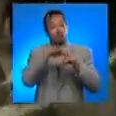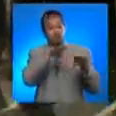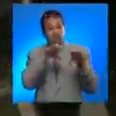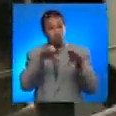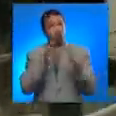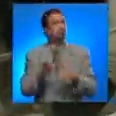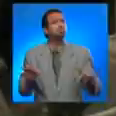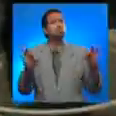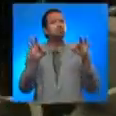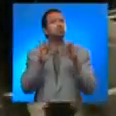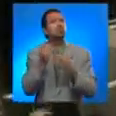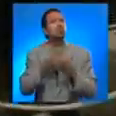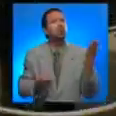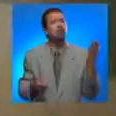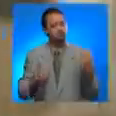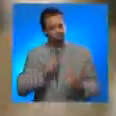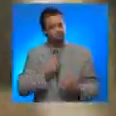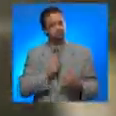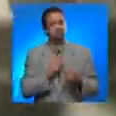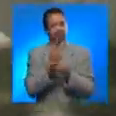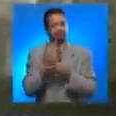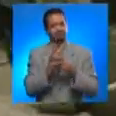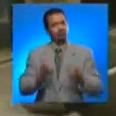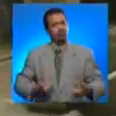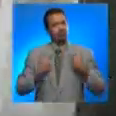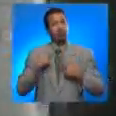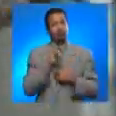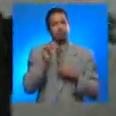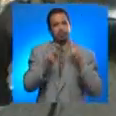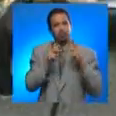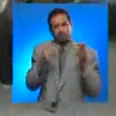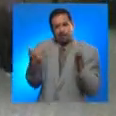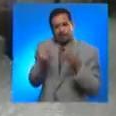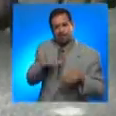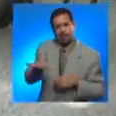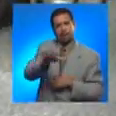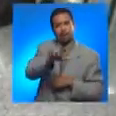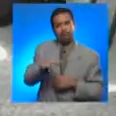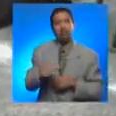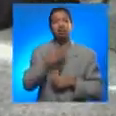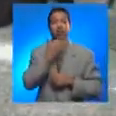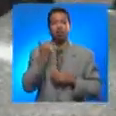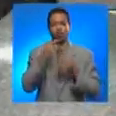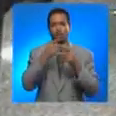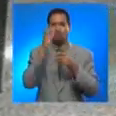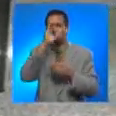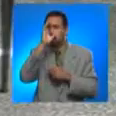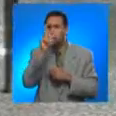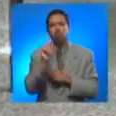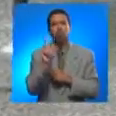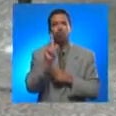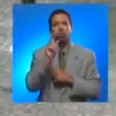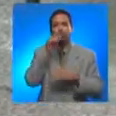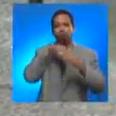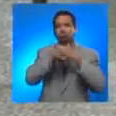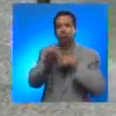important thing is to protect your life and the people around you. Seek the best place to protect yourself.